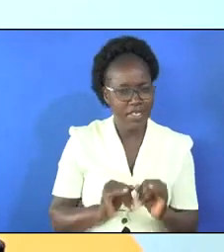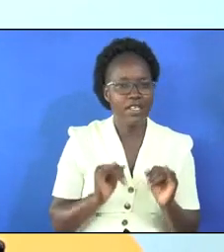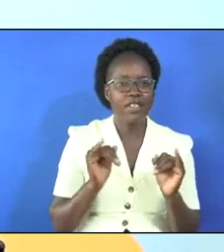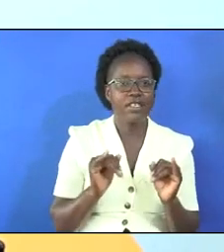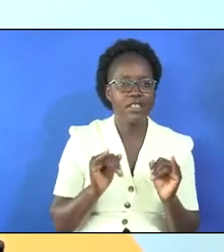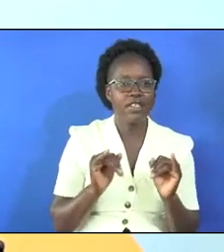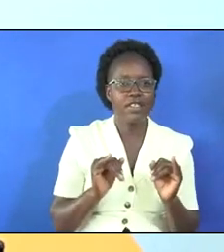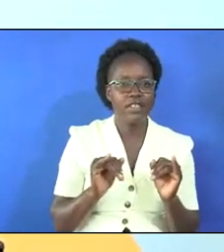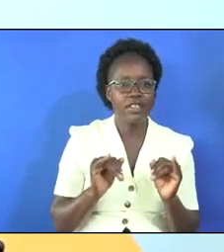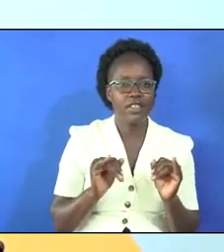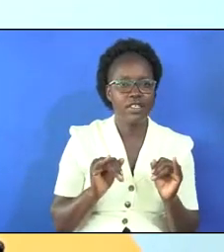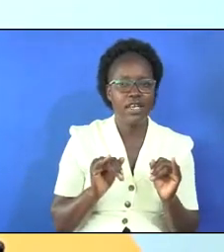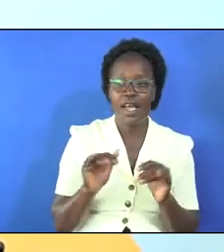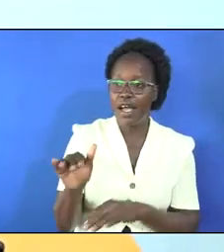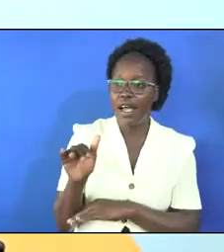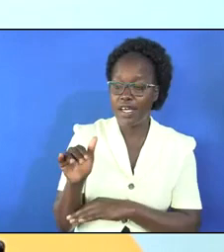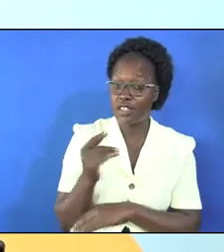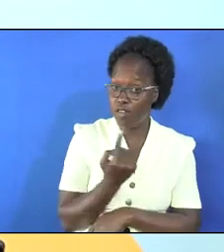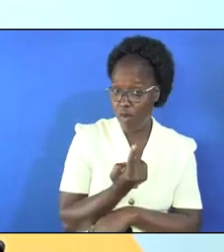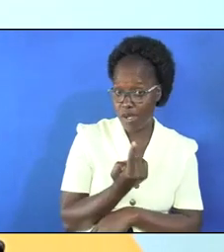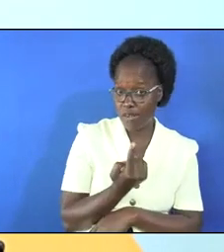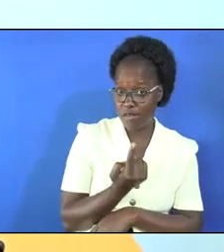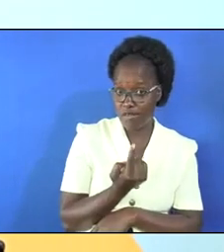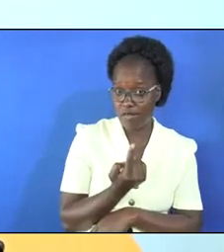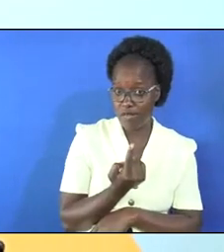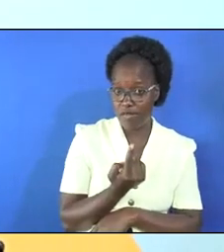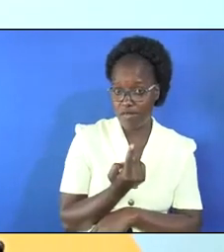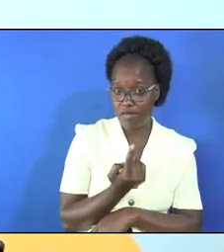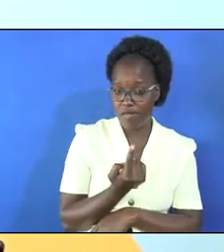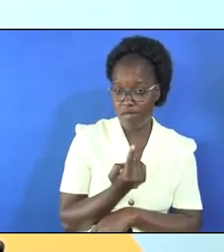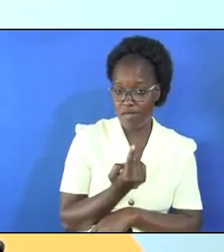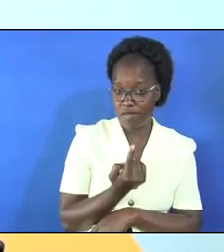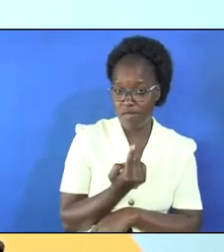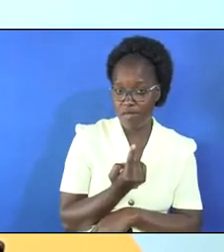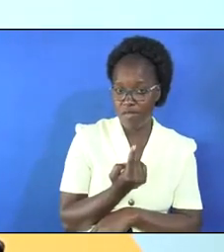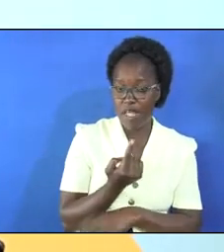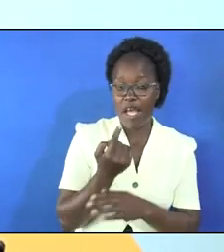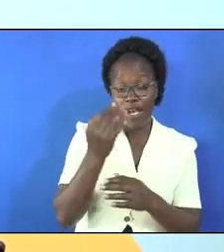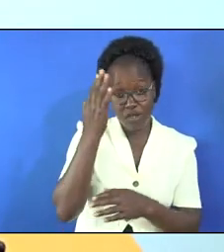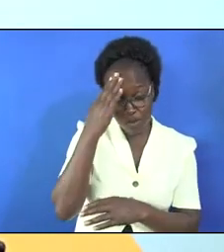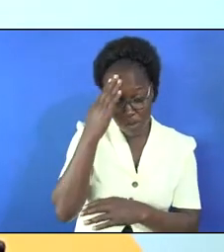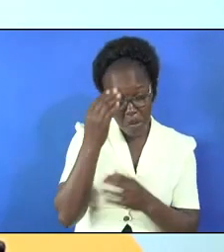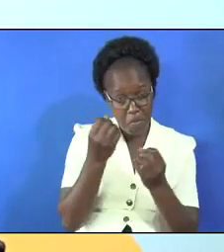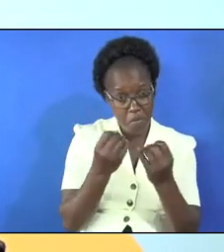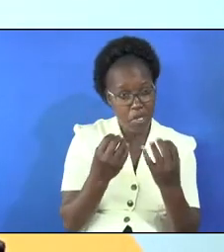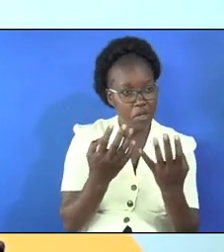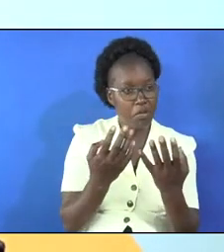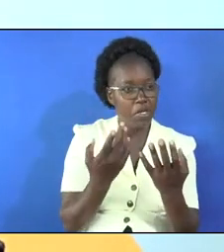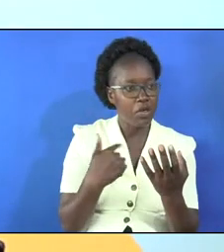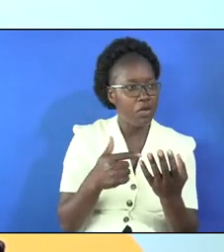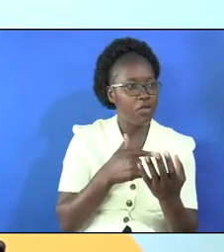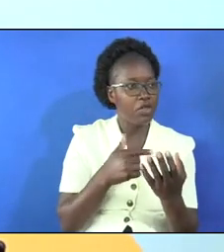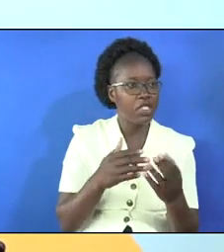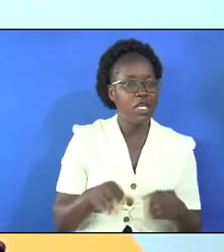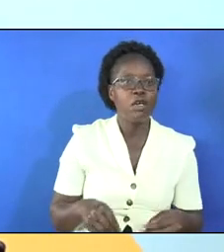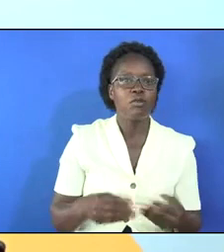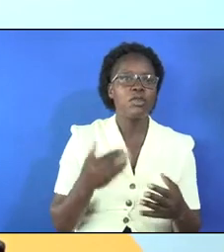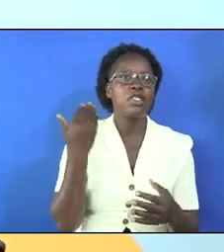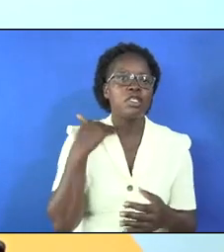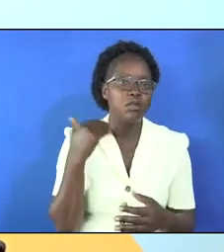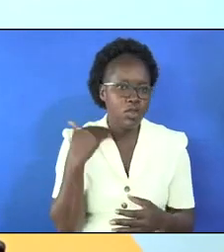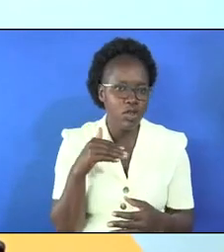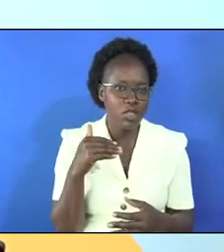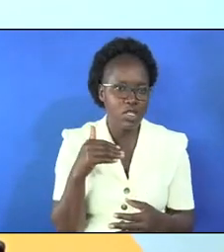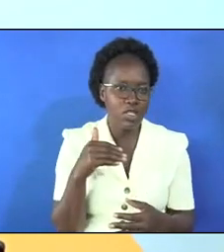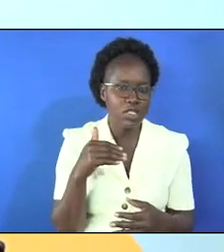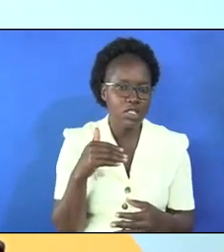ask for one and we discovered many of us are producing criminals